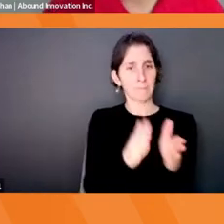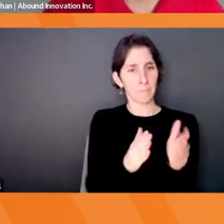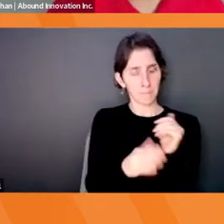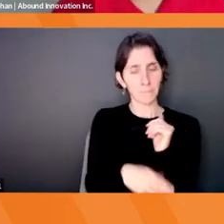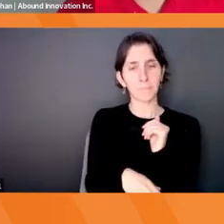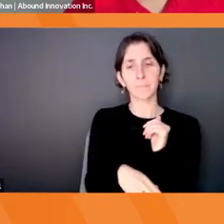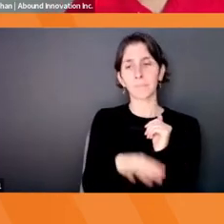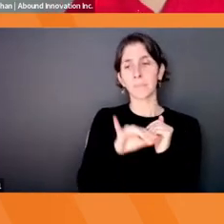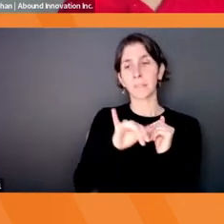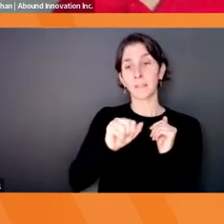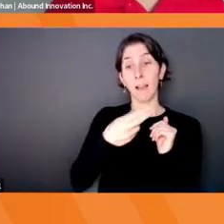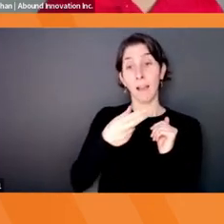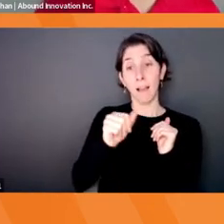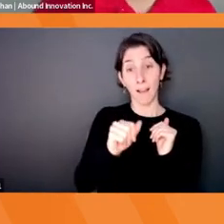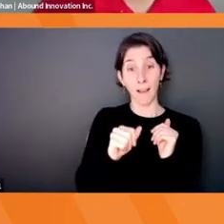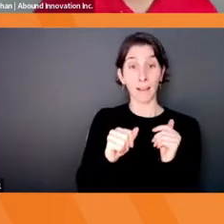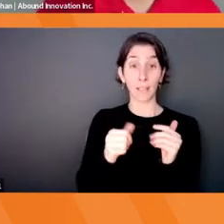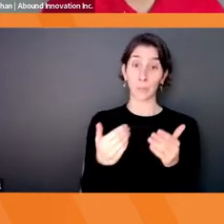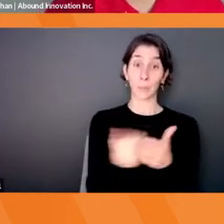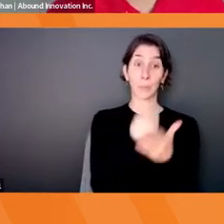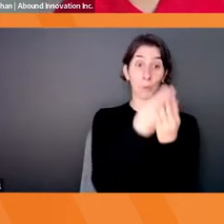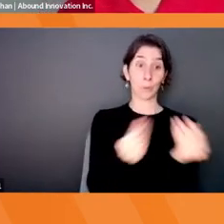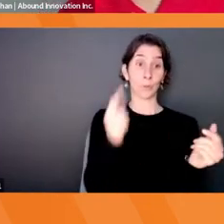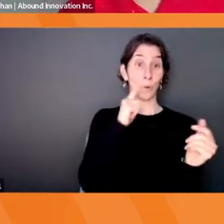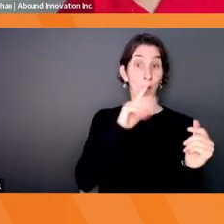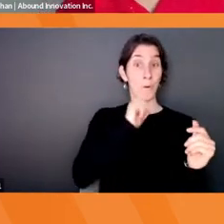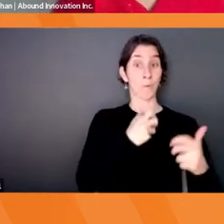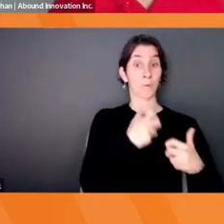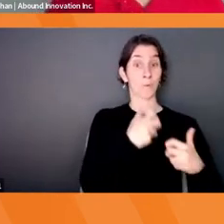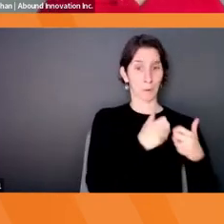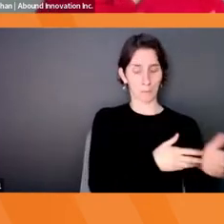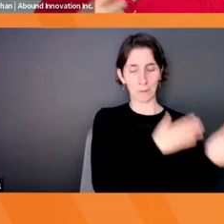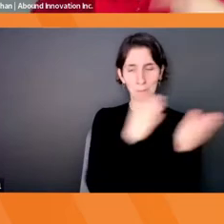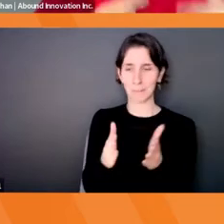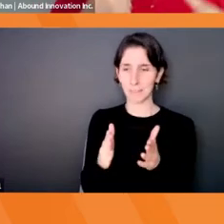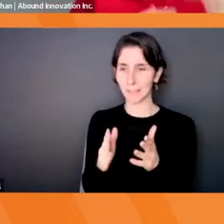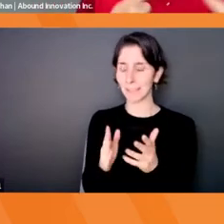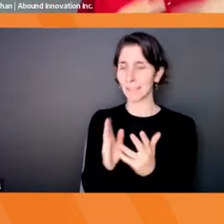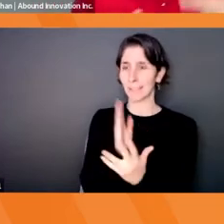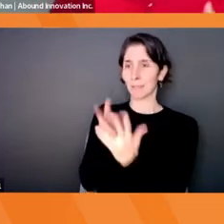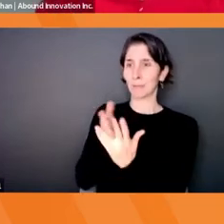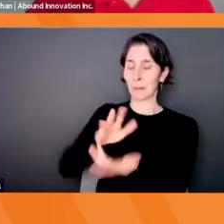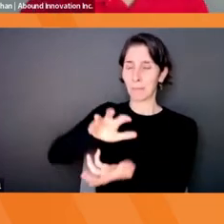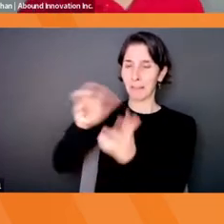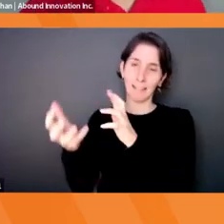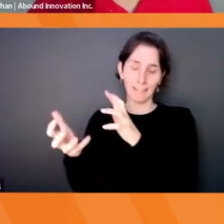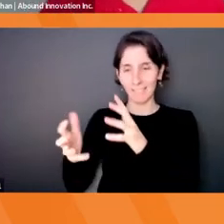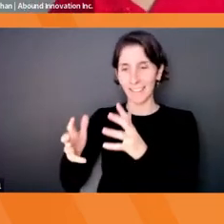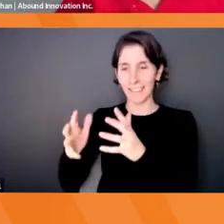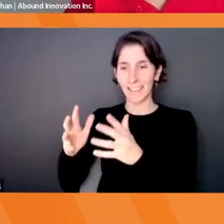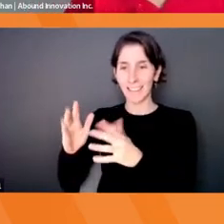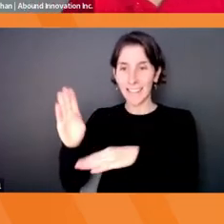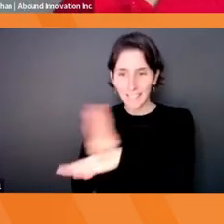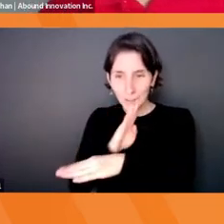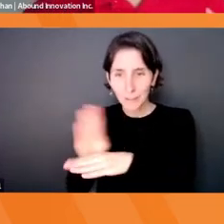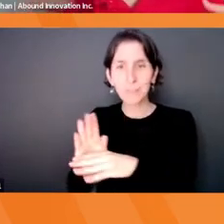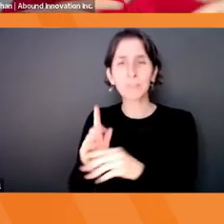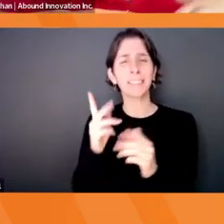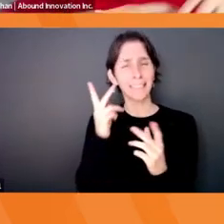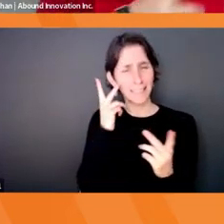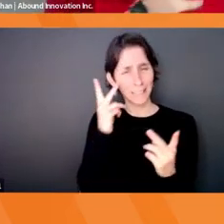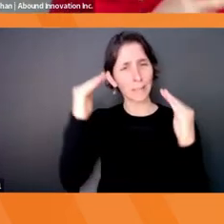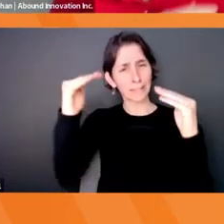Yaha, creating new solutions to old problems. Kieran says, disrupting the industry. So we're seeing a little bit of a theme here, something about newness,